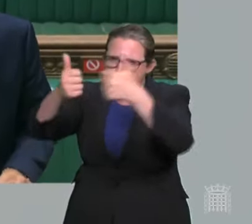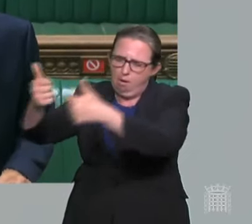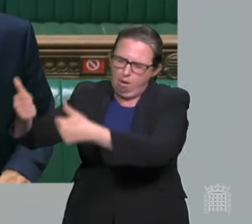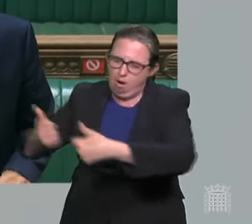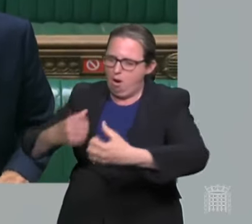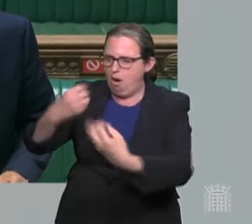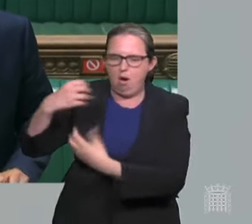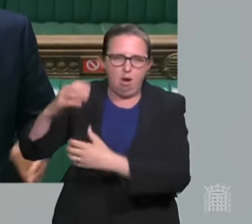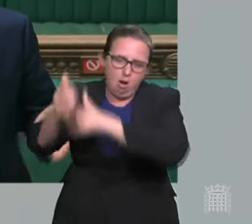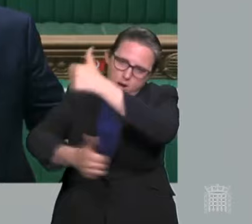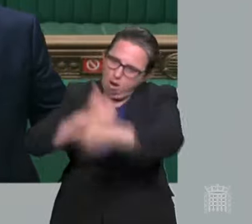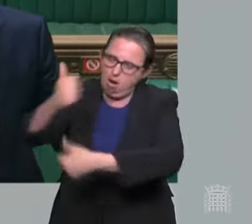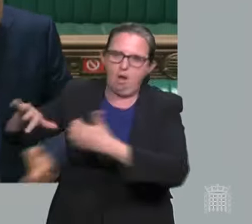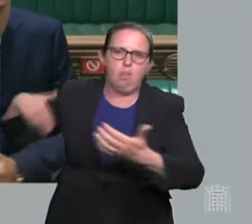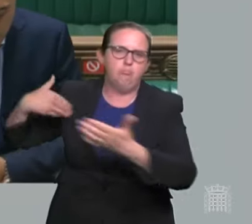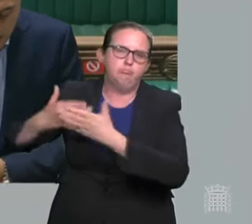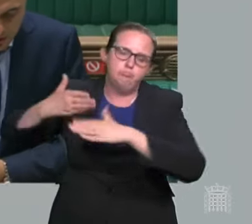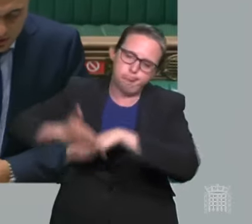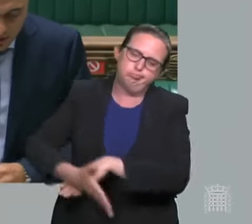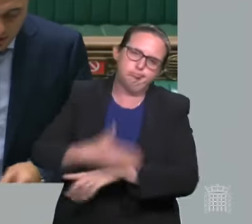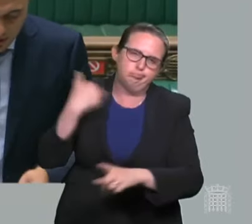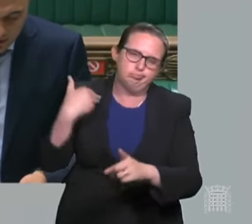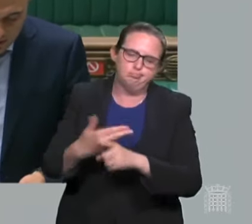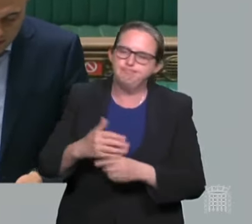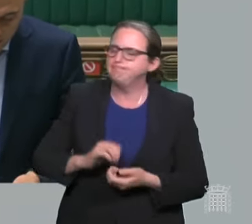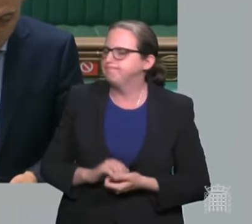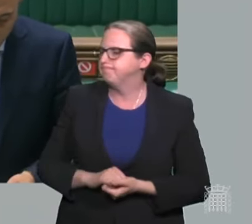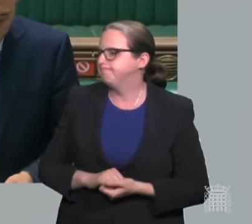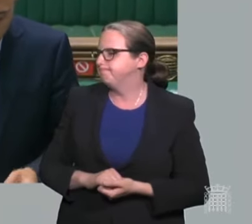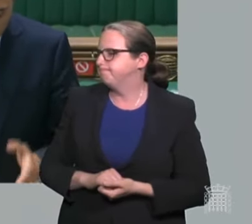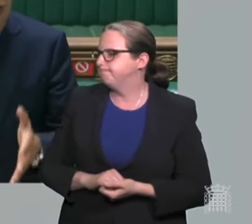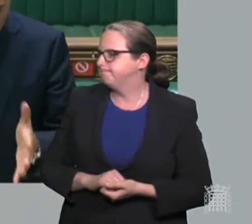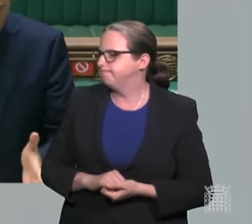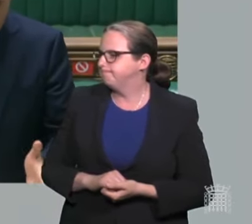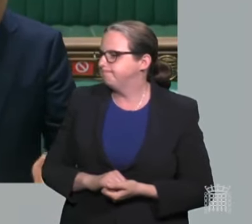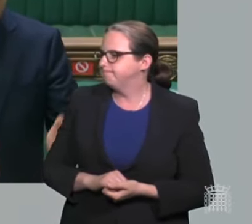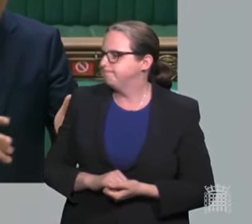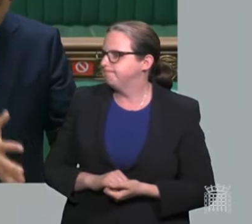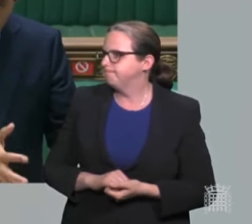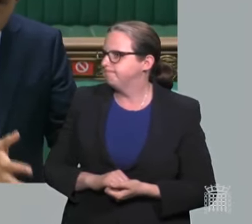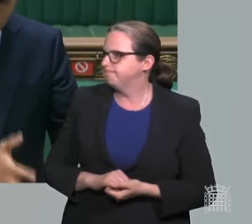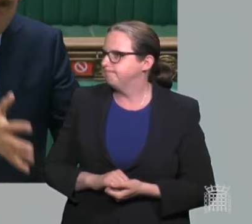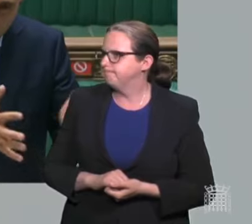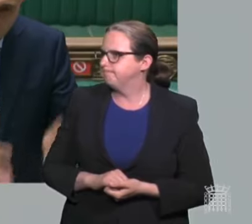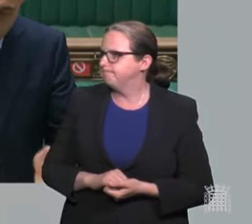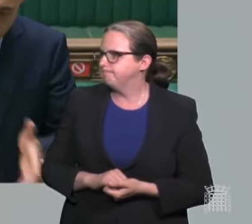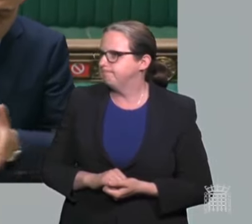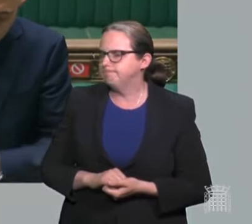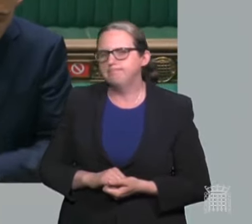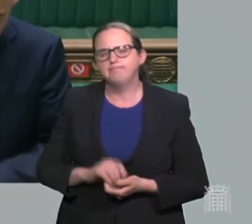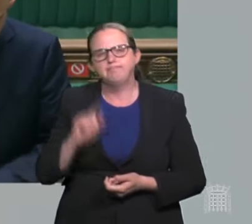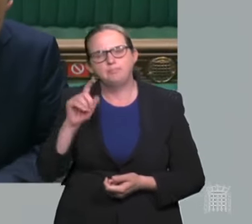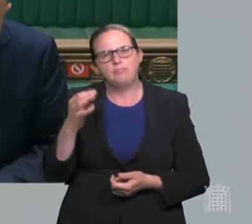they have been doing. Mr Speaker, turning to his second point about the cases and the link between cases and